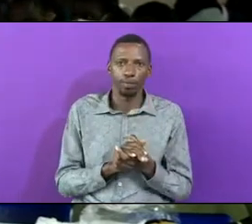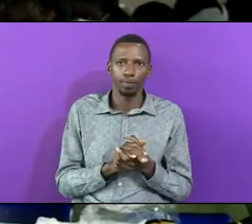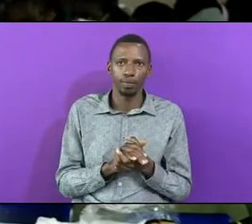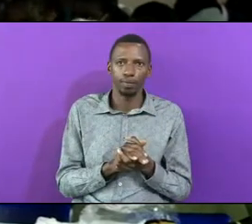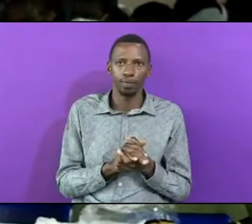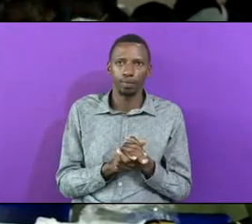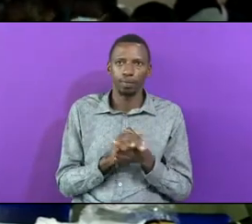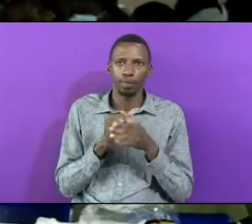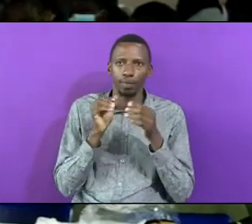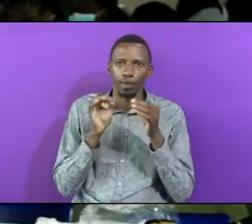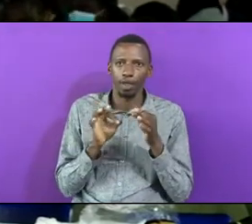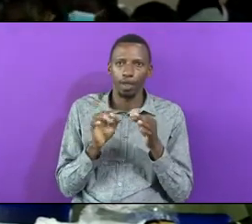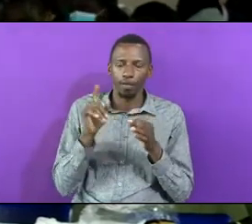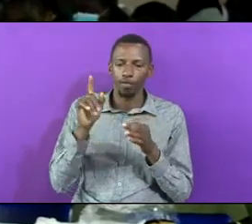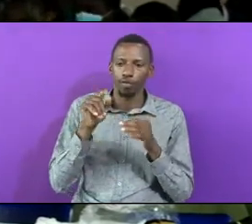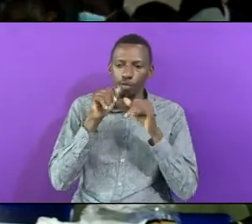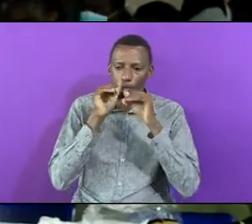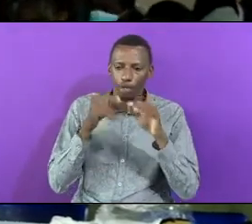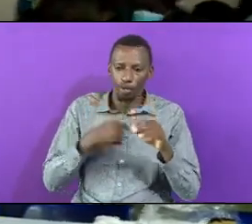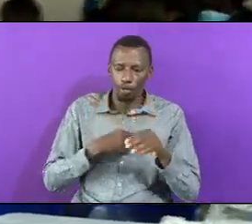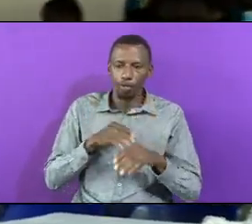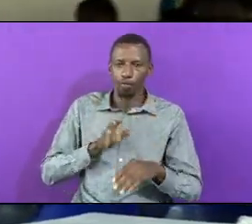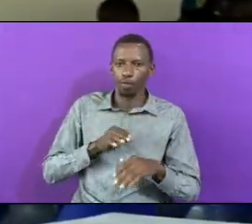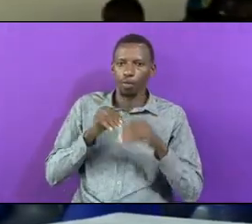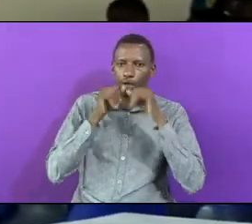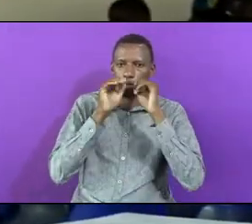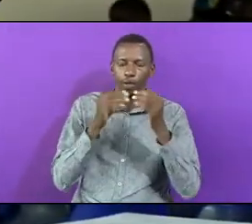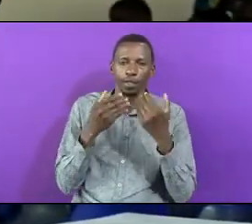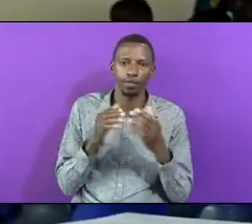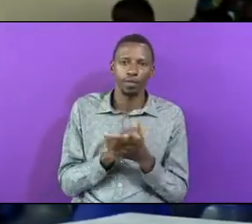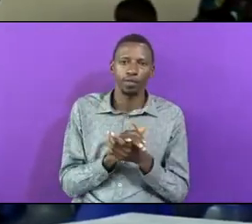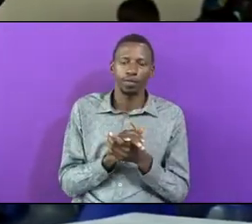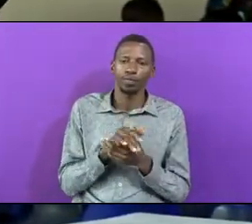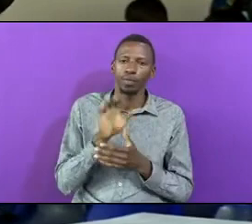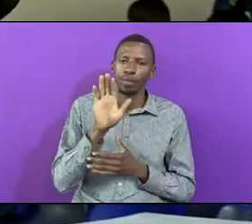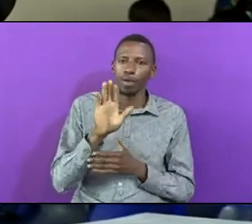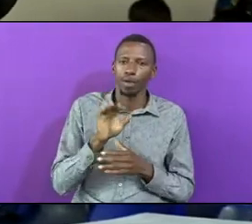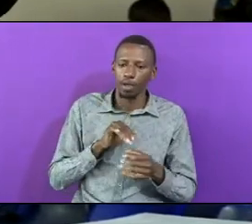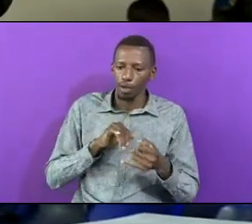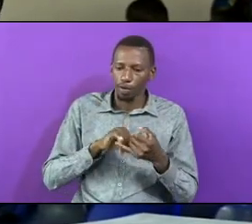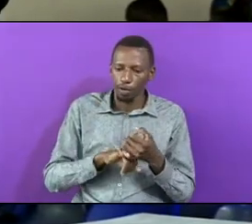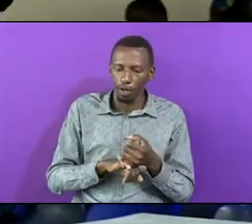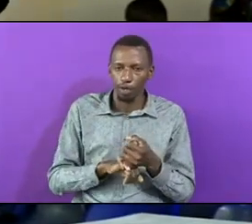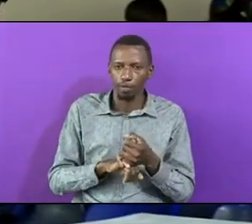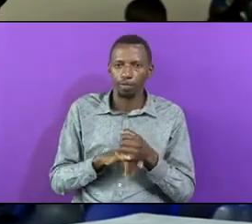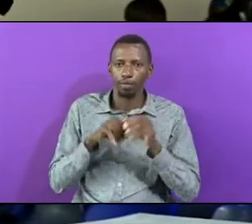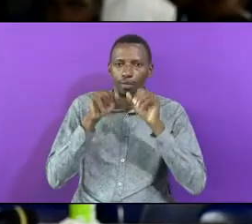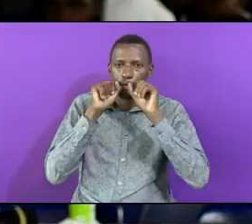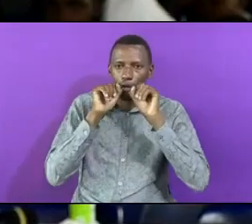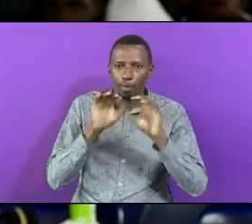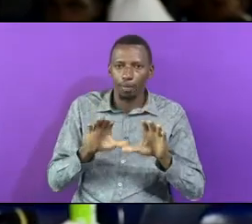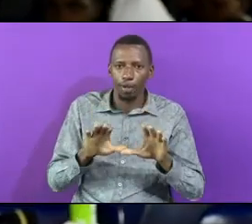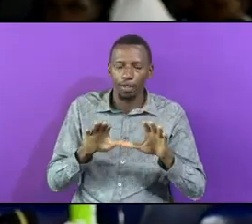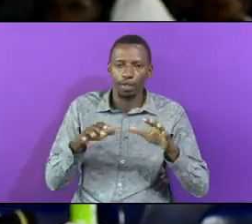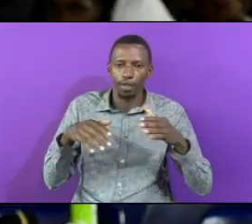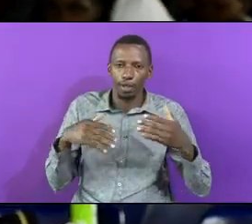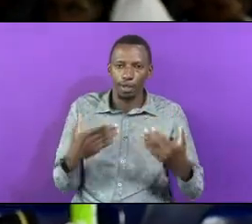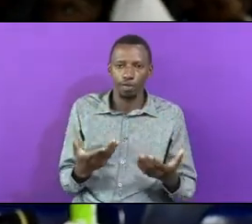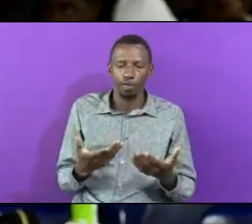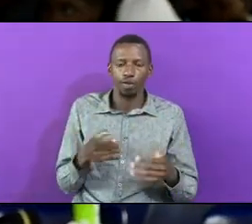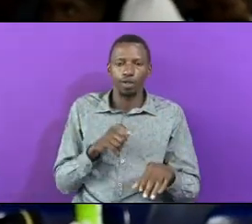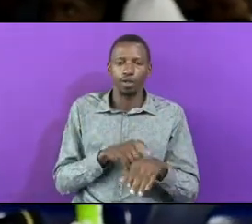If You Bless Me The Women Will Be Blessed How Can Your Wife Be Blessed When You Are Living Your Life As A Cursed Man